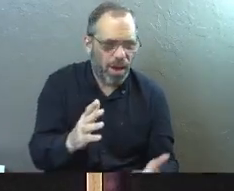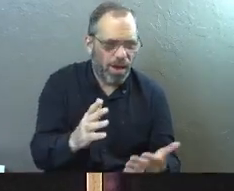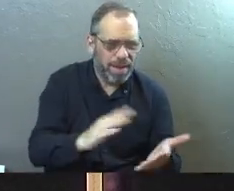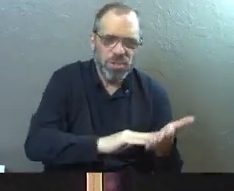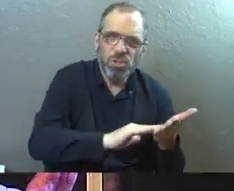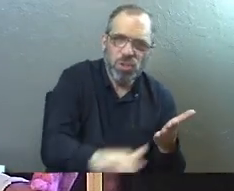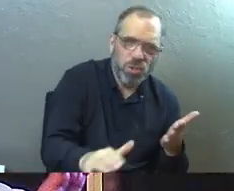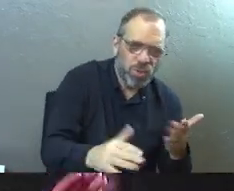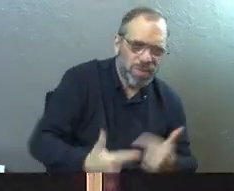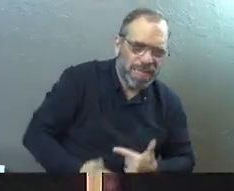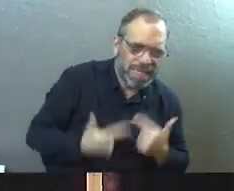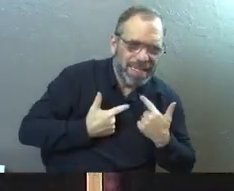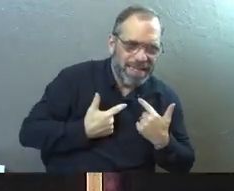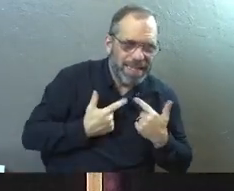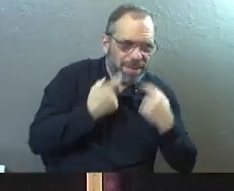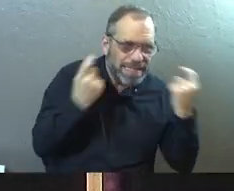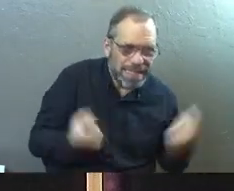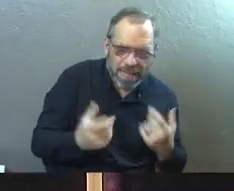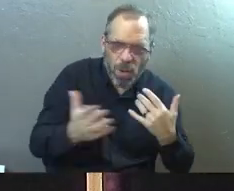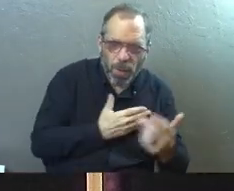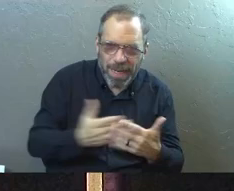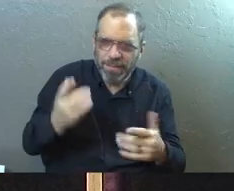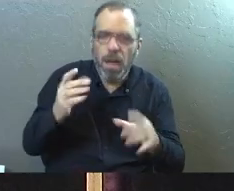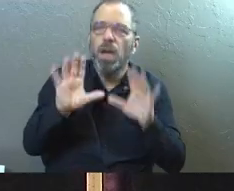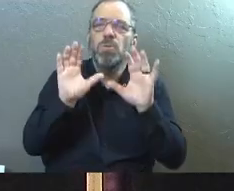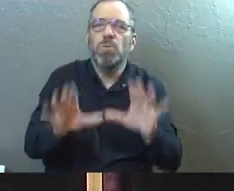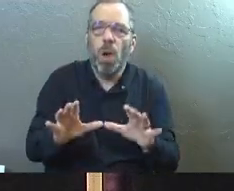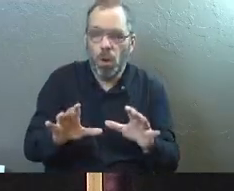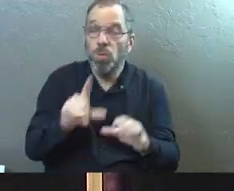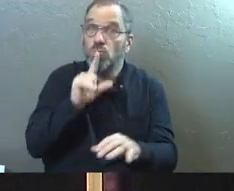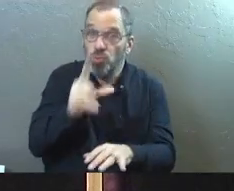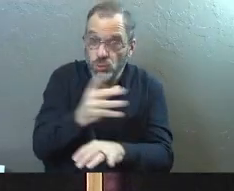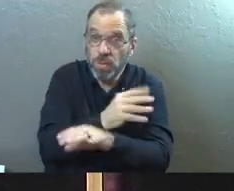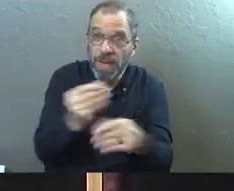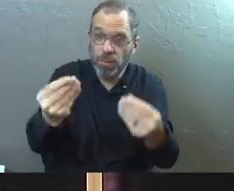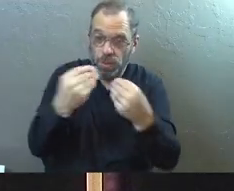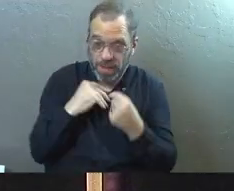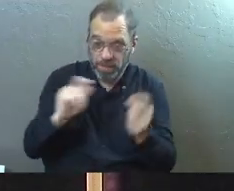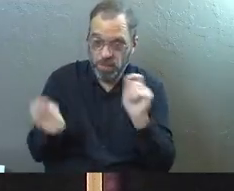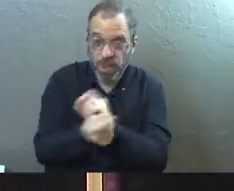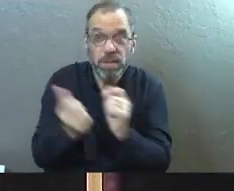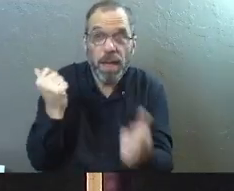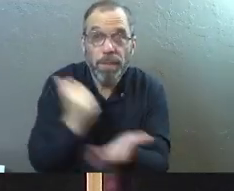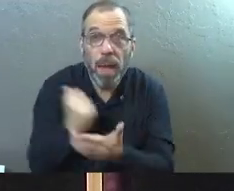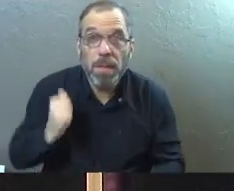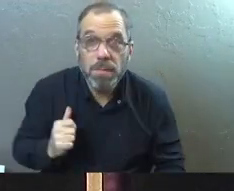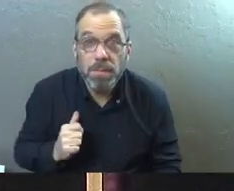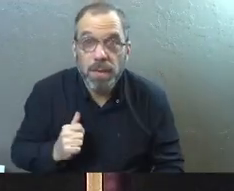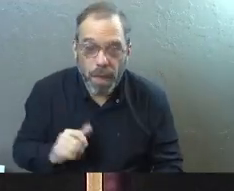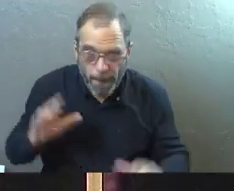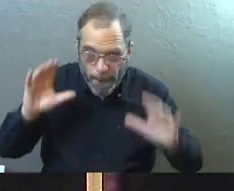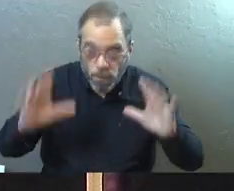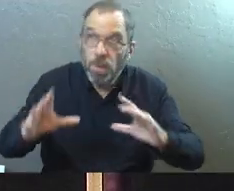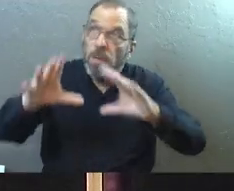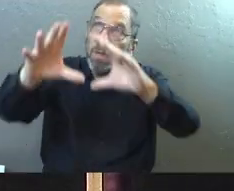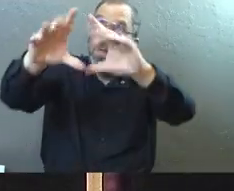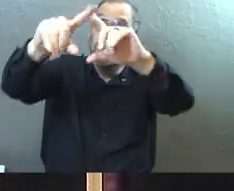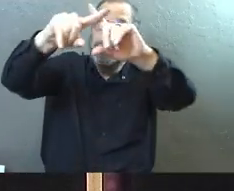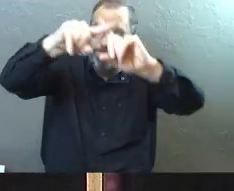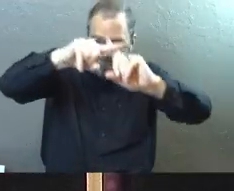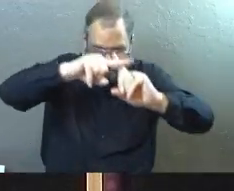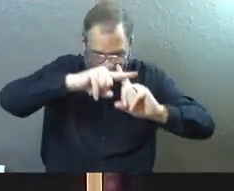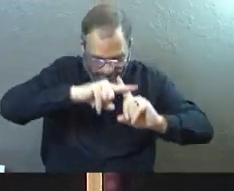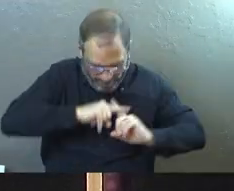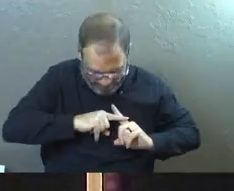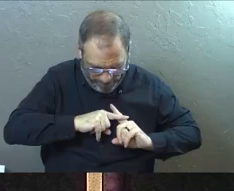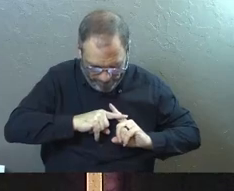It is not go and live the crazy life, don't have a real relationship with him. It's like no, no, no. True salvation will bring change, amen? When we accept Jesus, the Holy